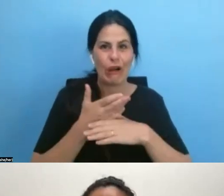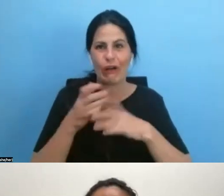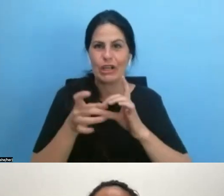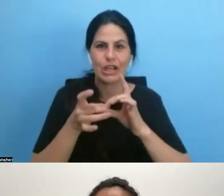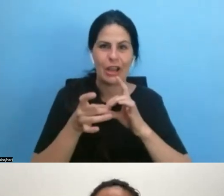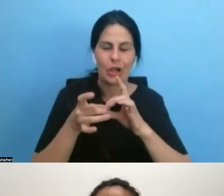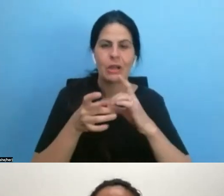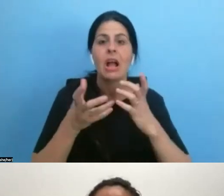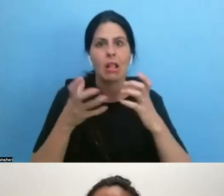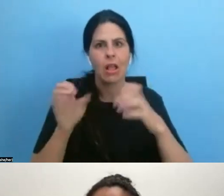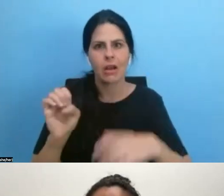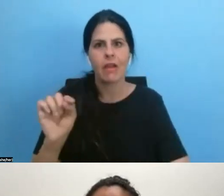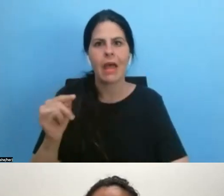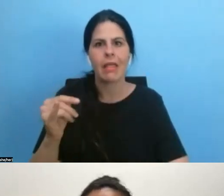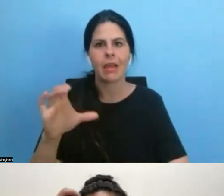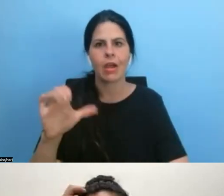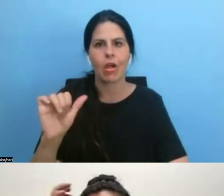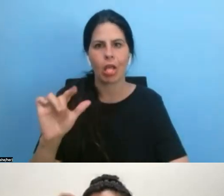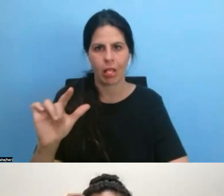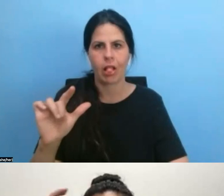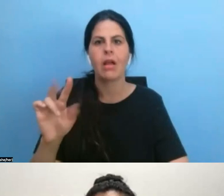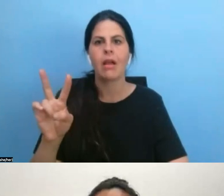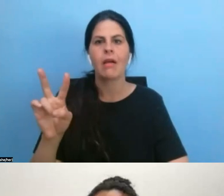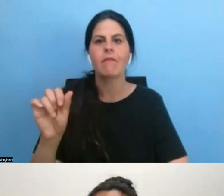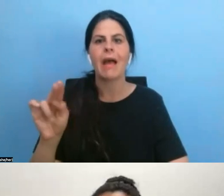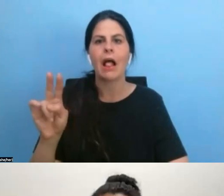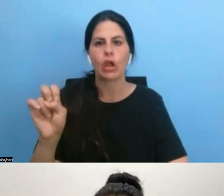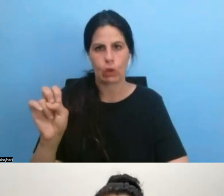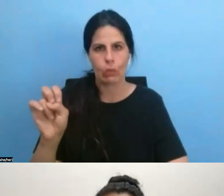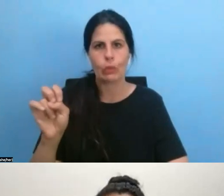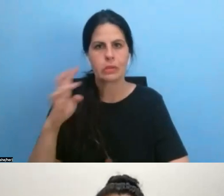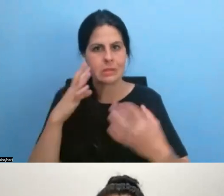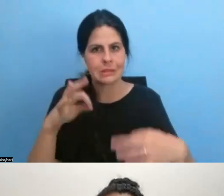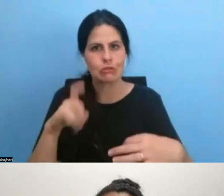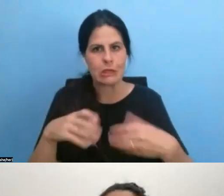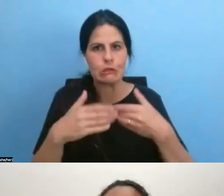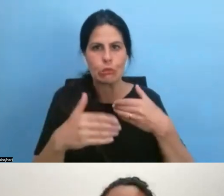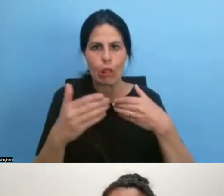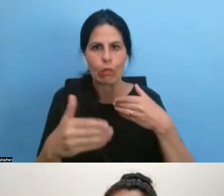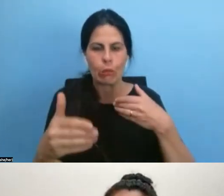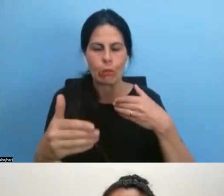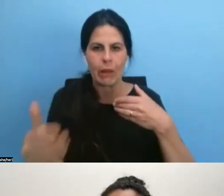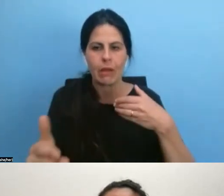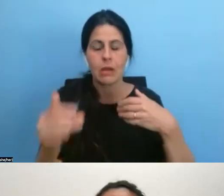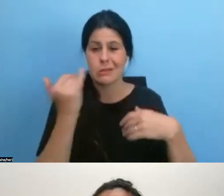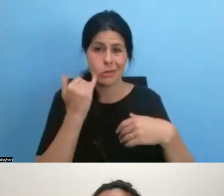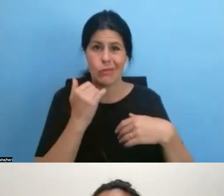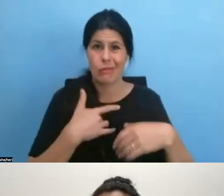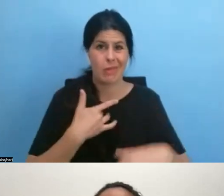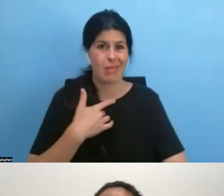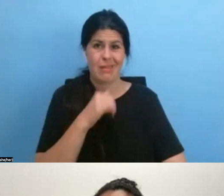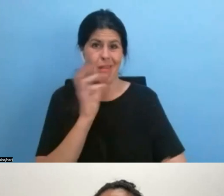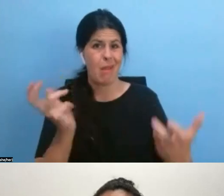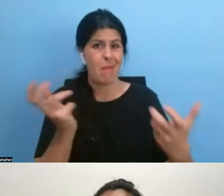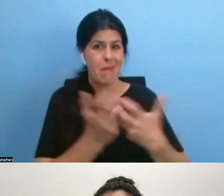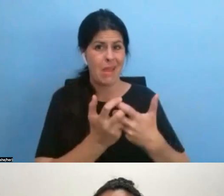-based decisions that have to be made along the way. And so, um, if you're truly not seeing that, that values match, um, with this director,